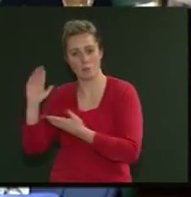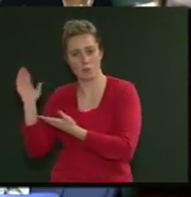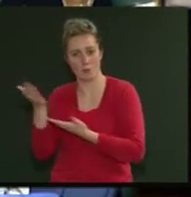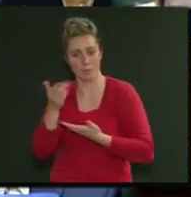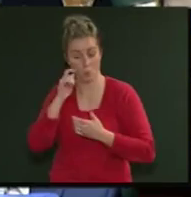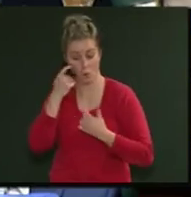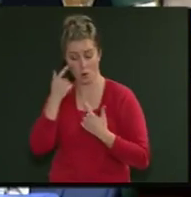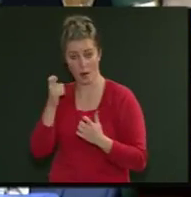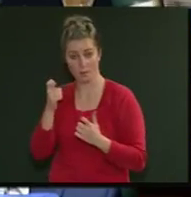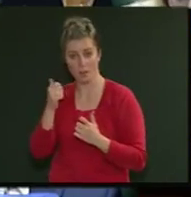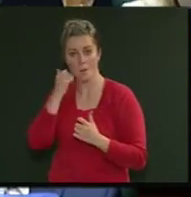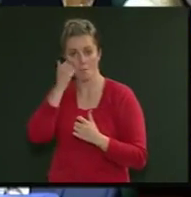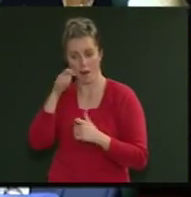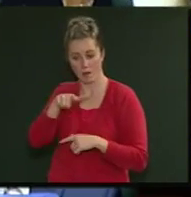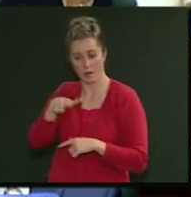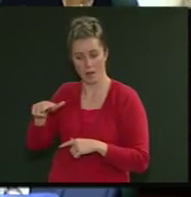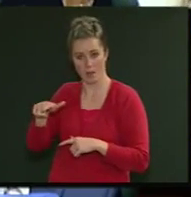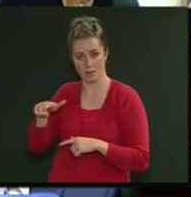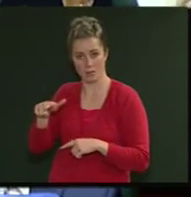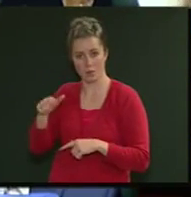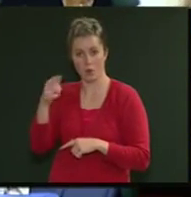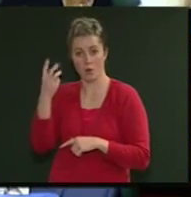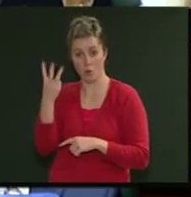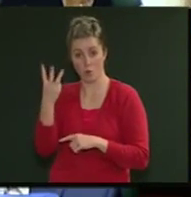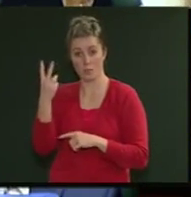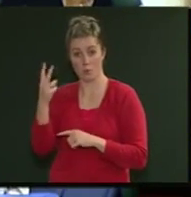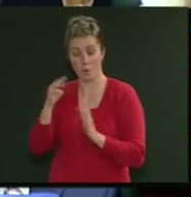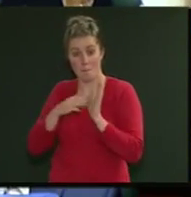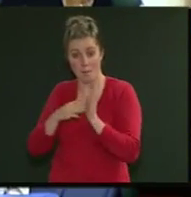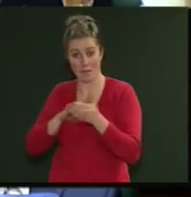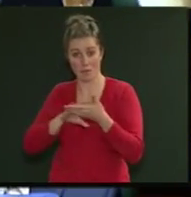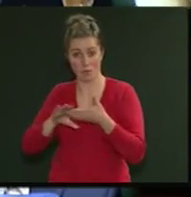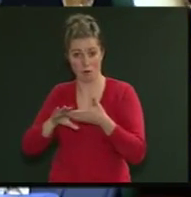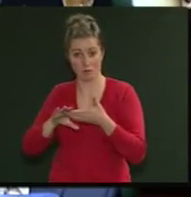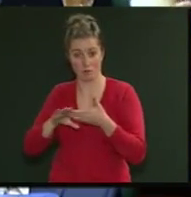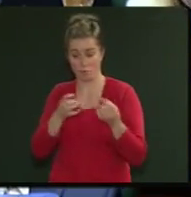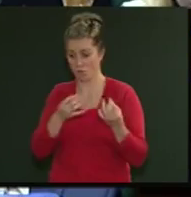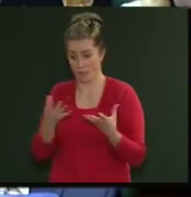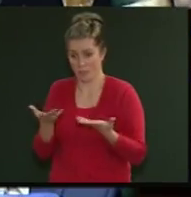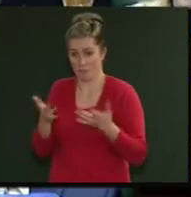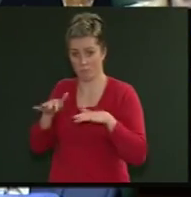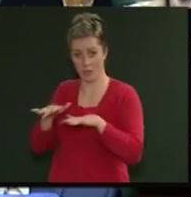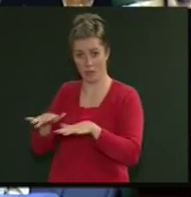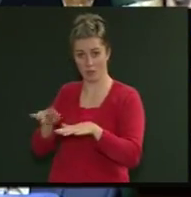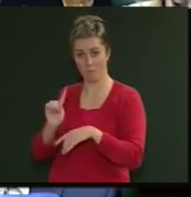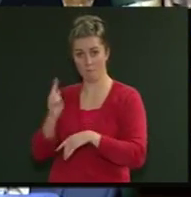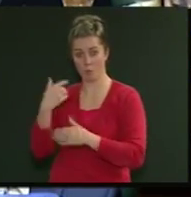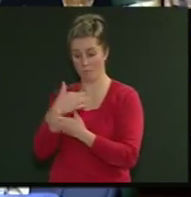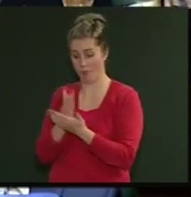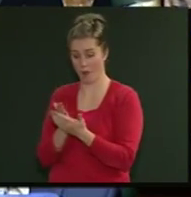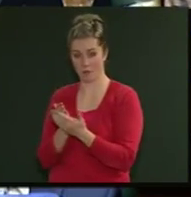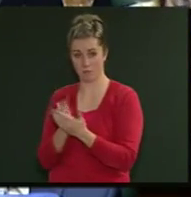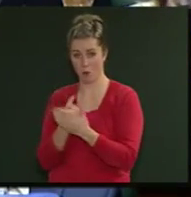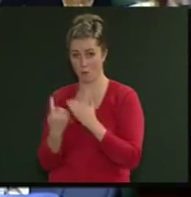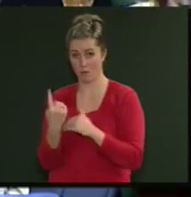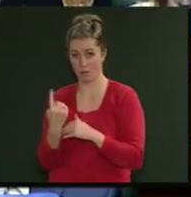look after Māori land. $32 million already to go. That's just the first part. That's just the first